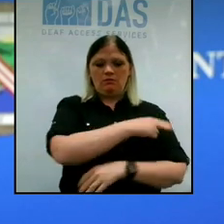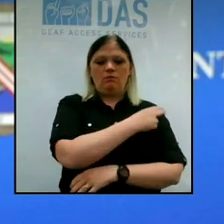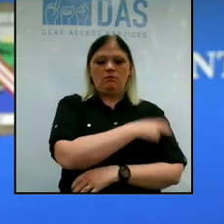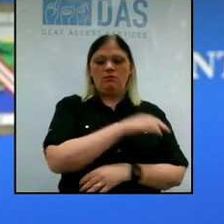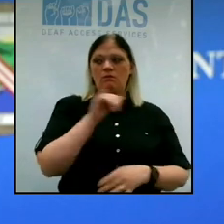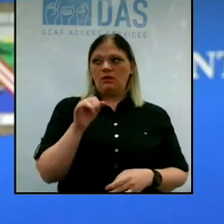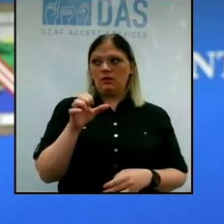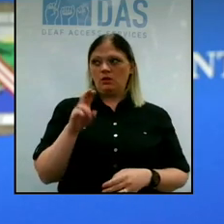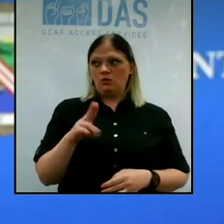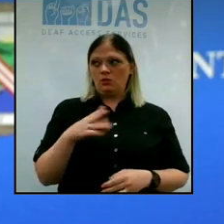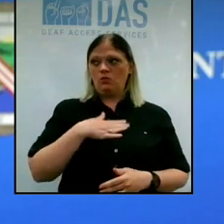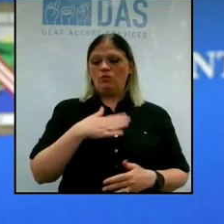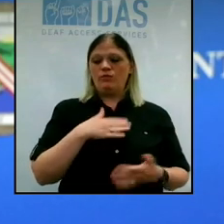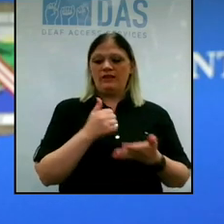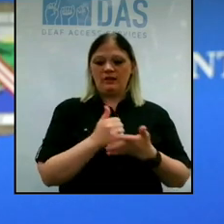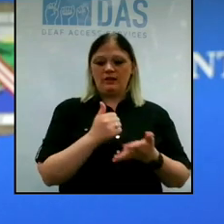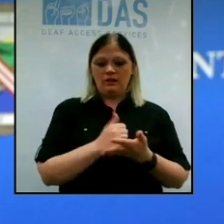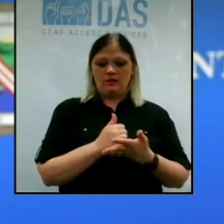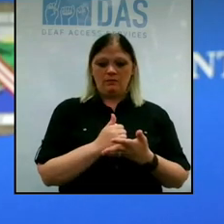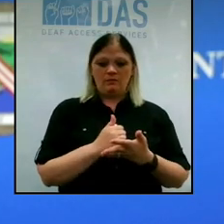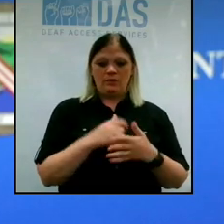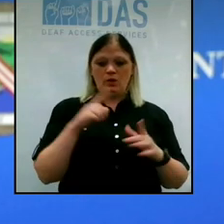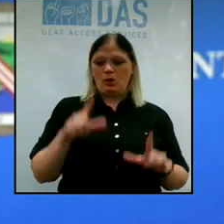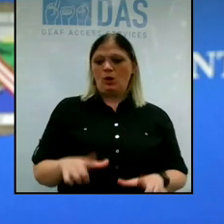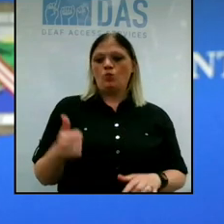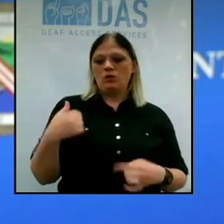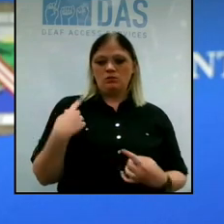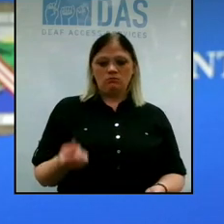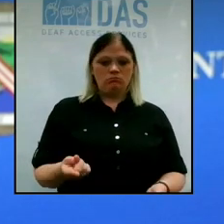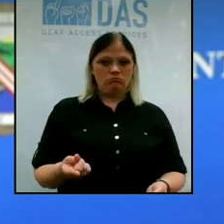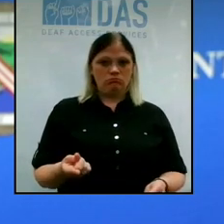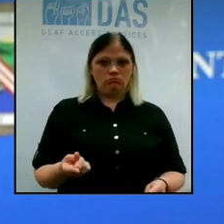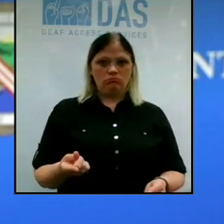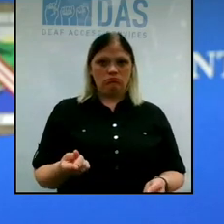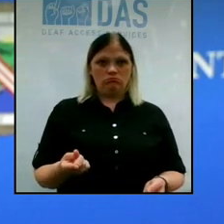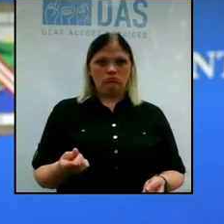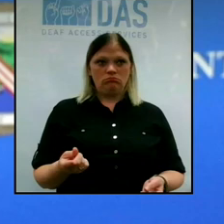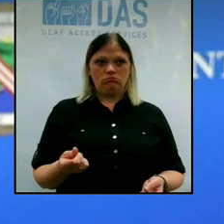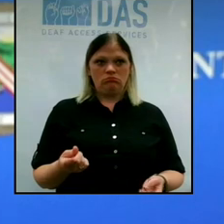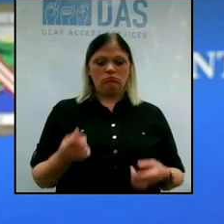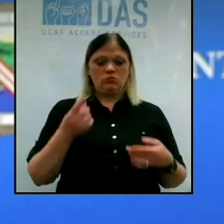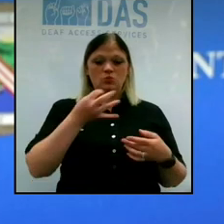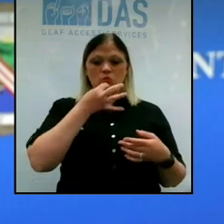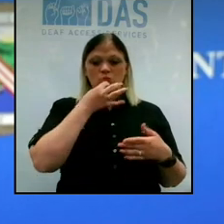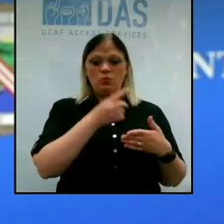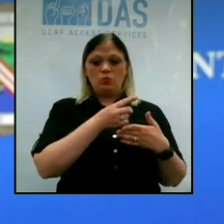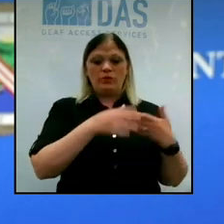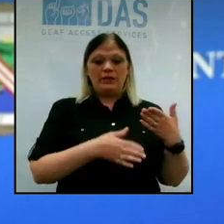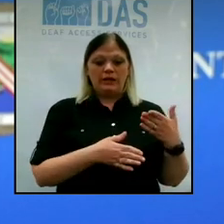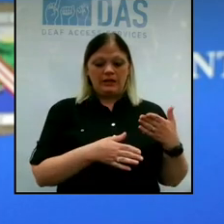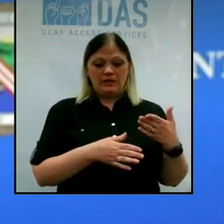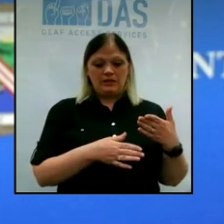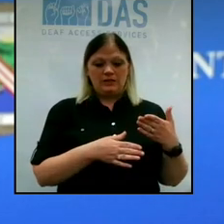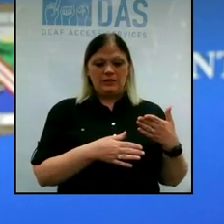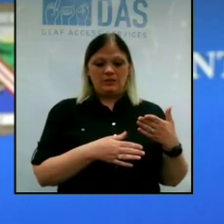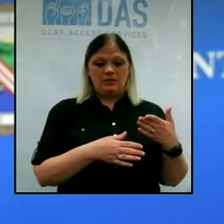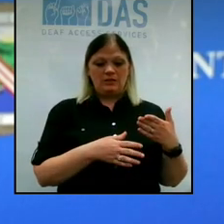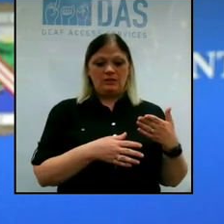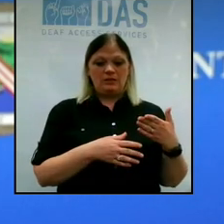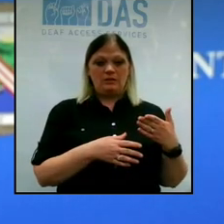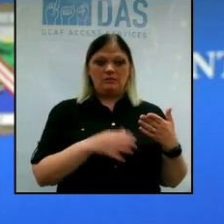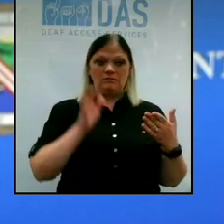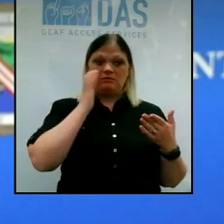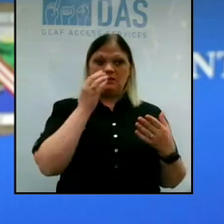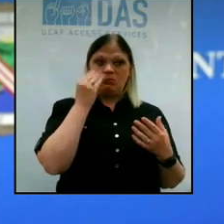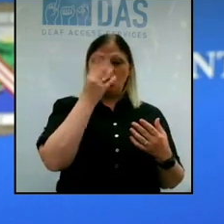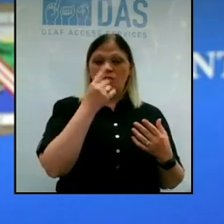admissions, airway assist being the lowest they've been in quite some time. We're heading into a weekend, as you noted, that's going to be looks beautiful